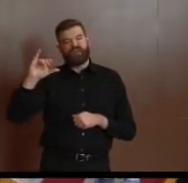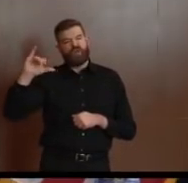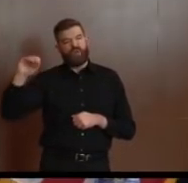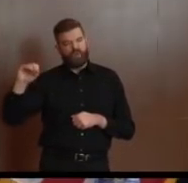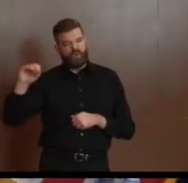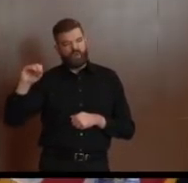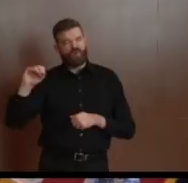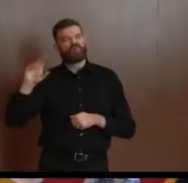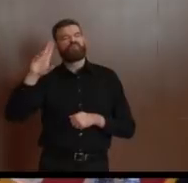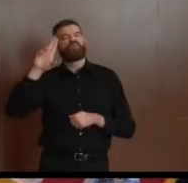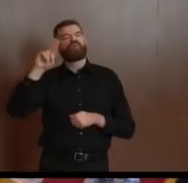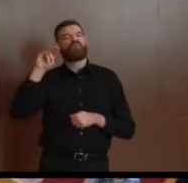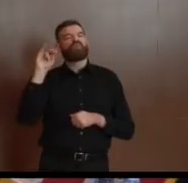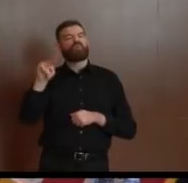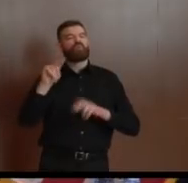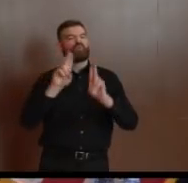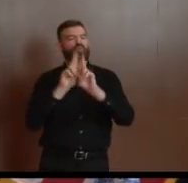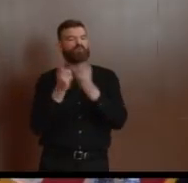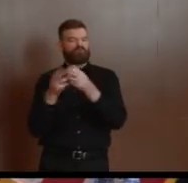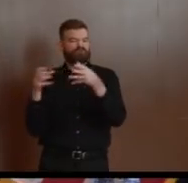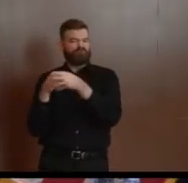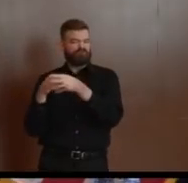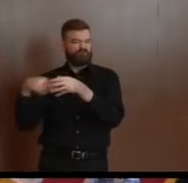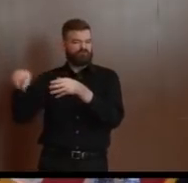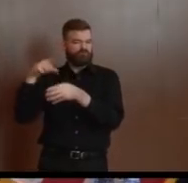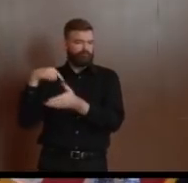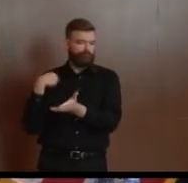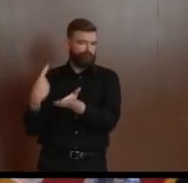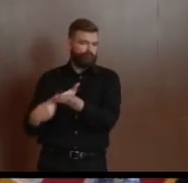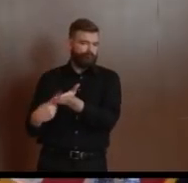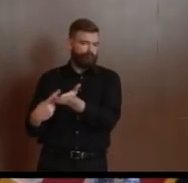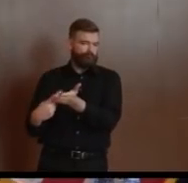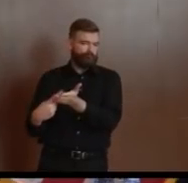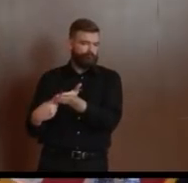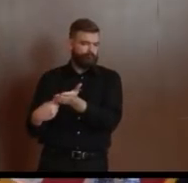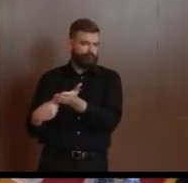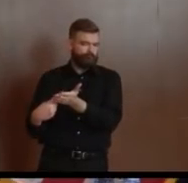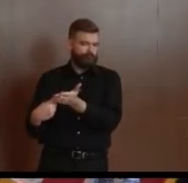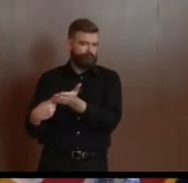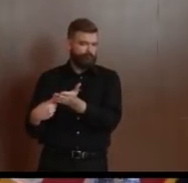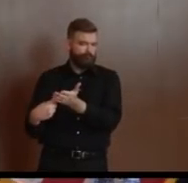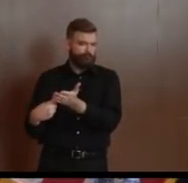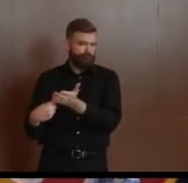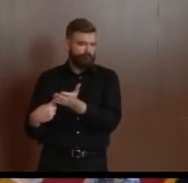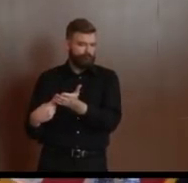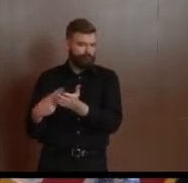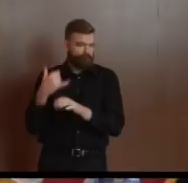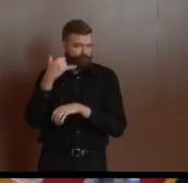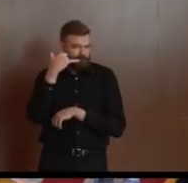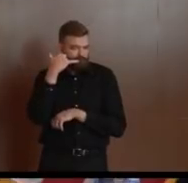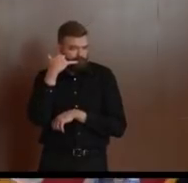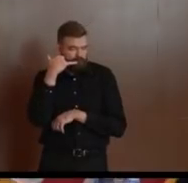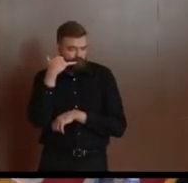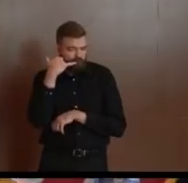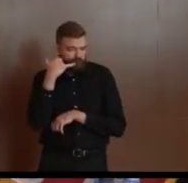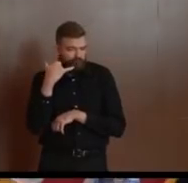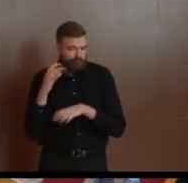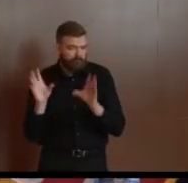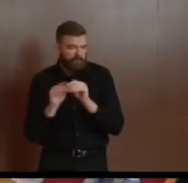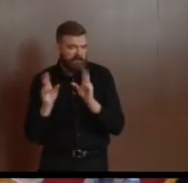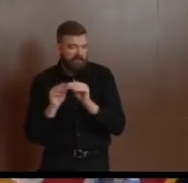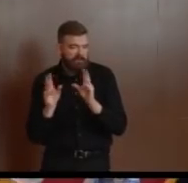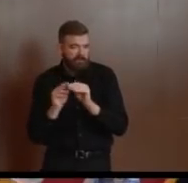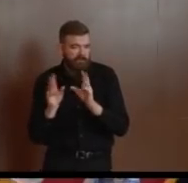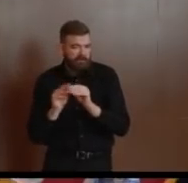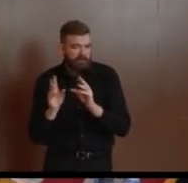in fact, came up as a discussion point. And my advice, not just on that call, but my advice to our retail brothers and